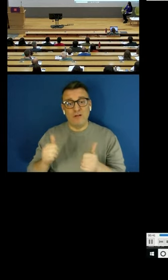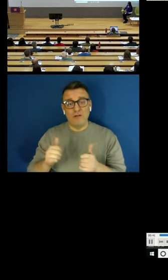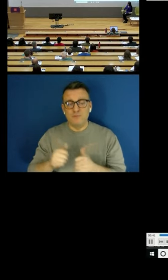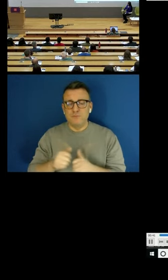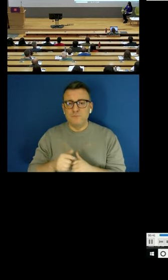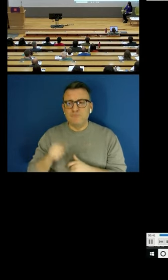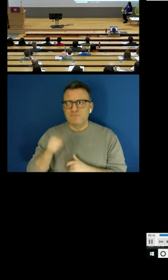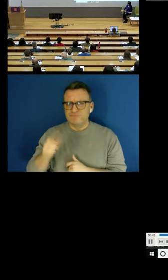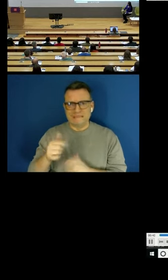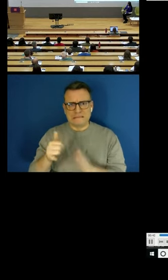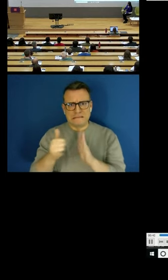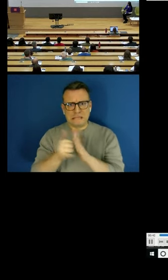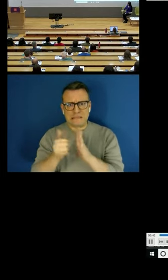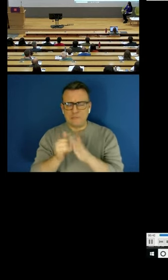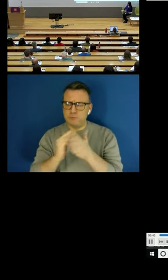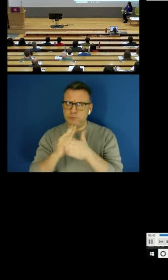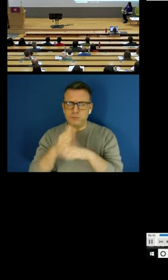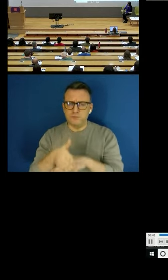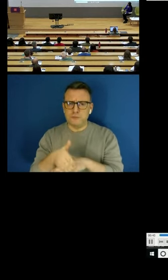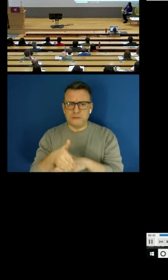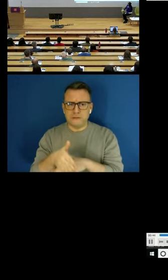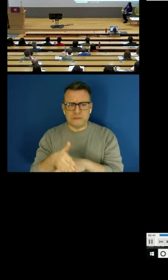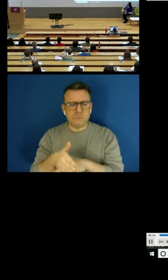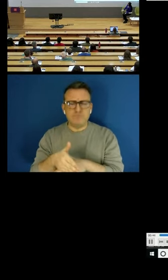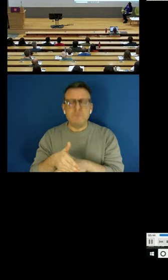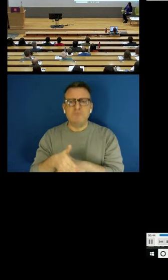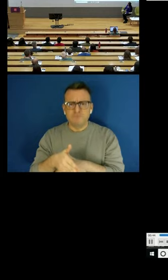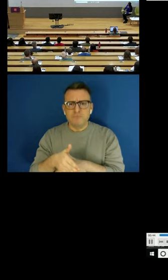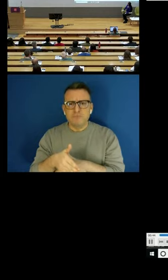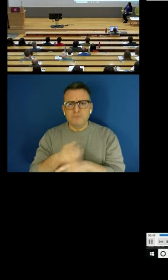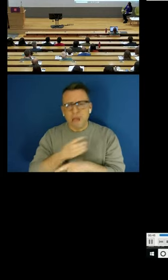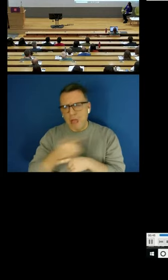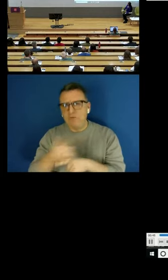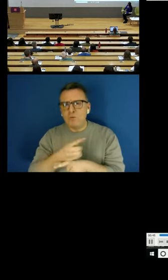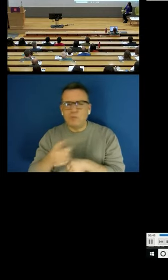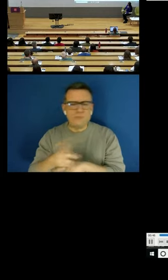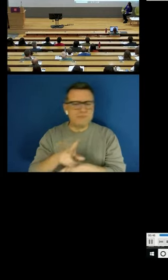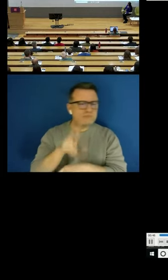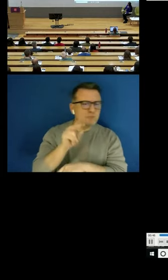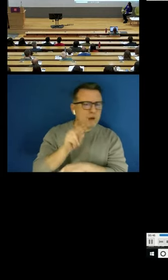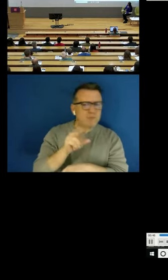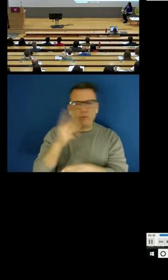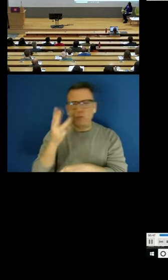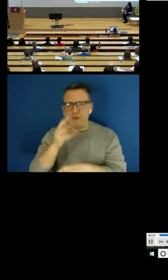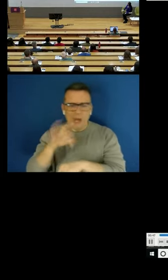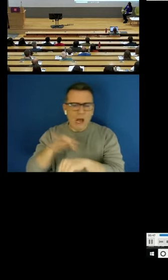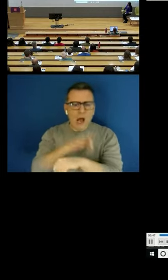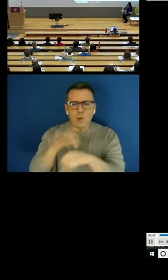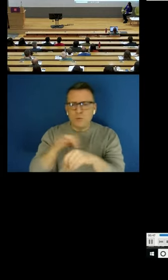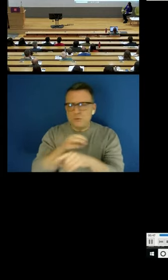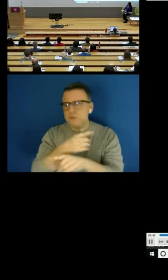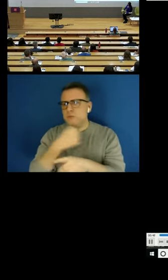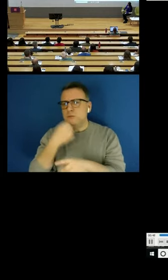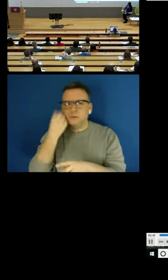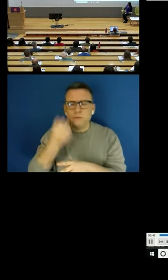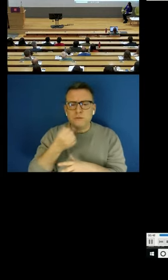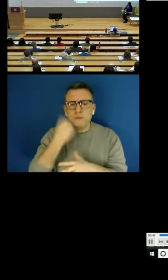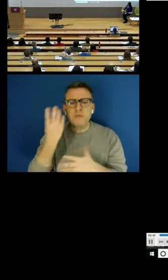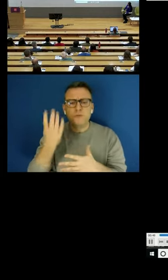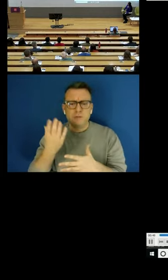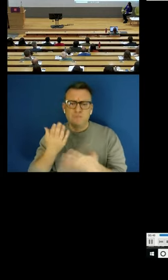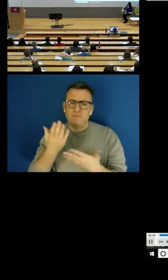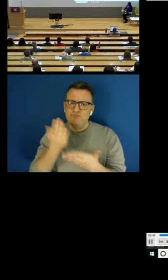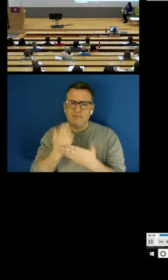normally I work 12 to 13 hours a day and I will aim for maximum